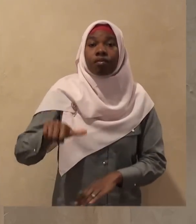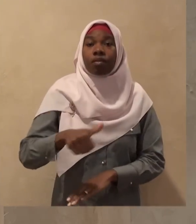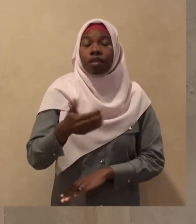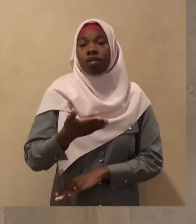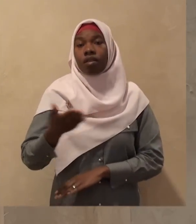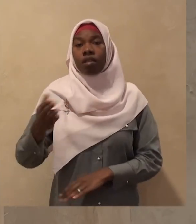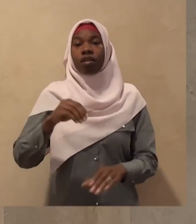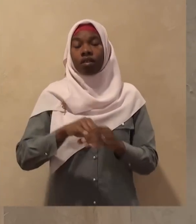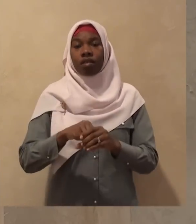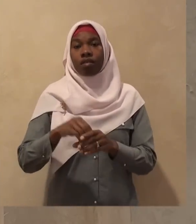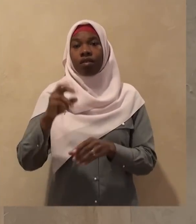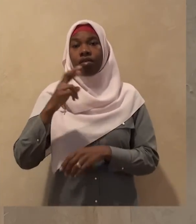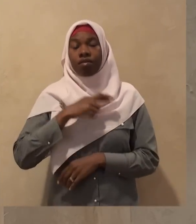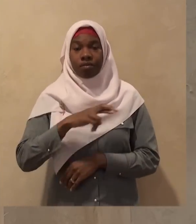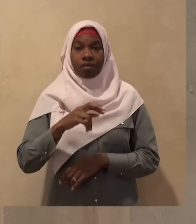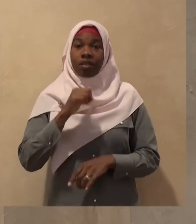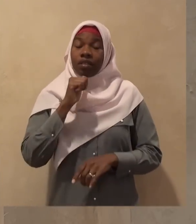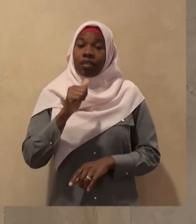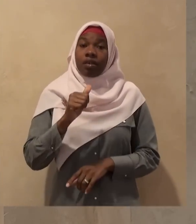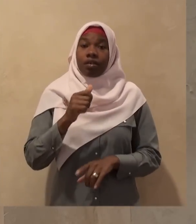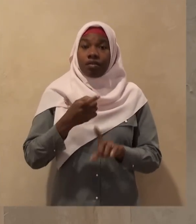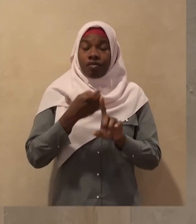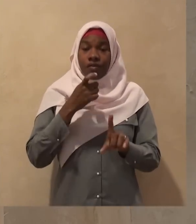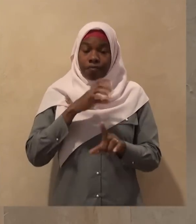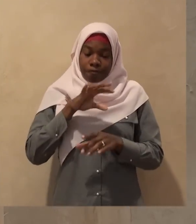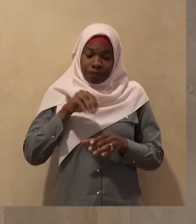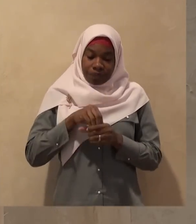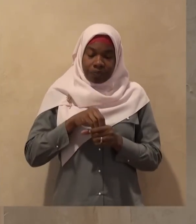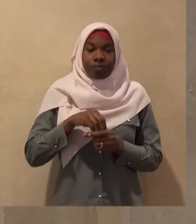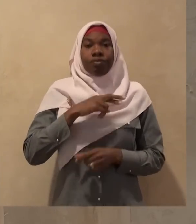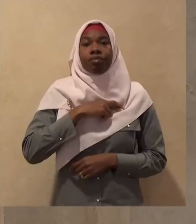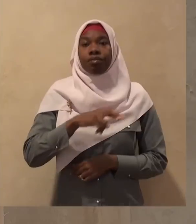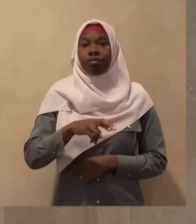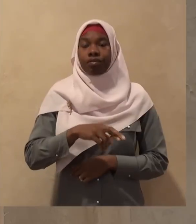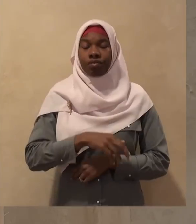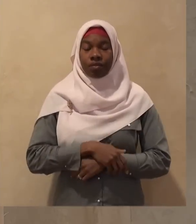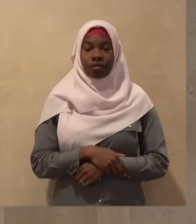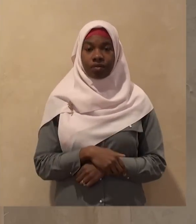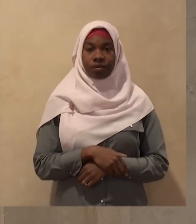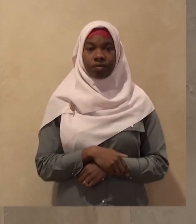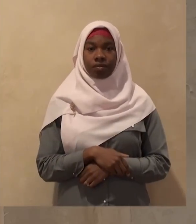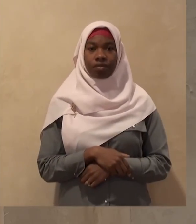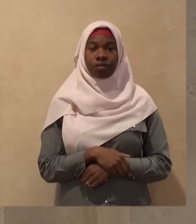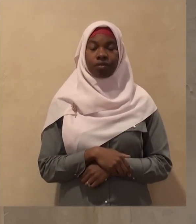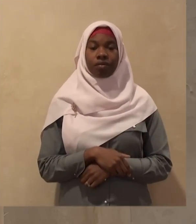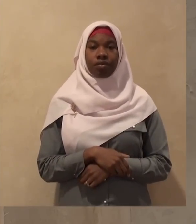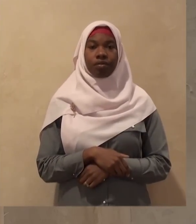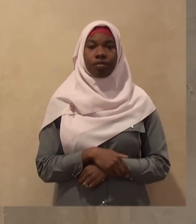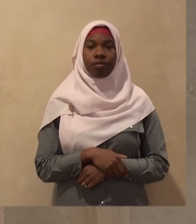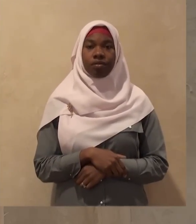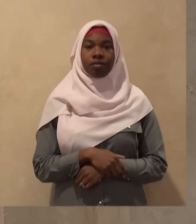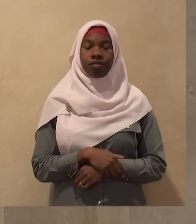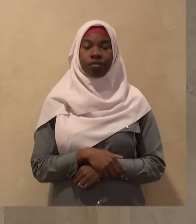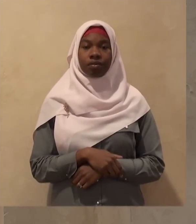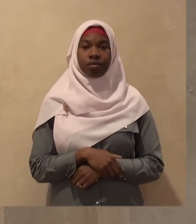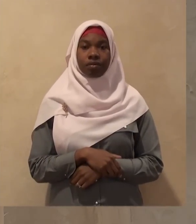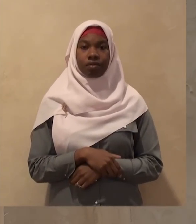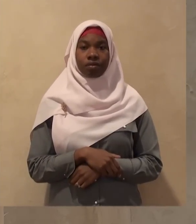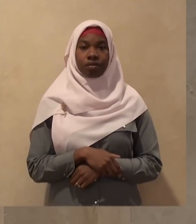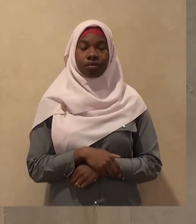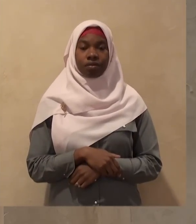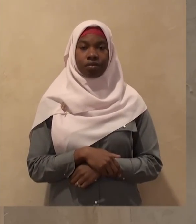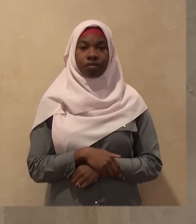religion it's recorded by Imam Bukhari and Muslim rahimahum allahu ta'ala